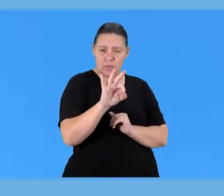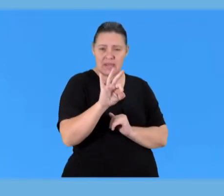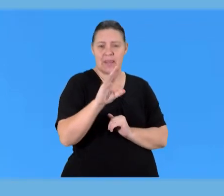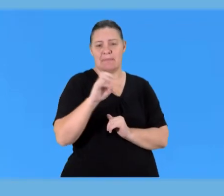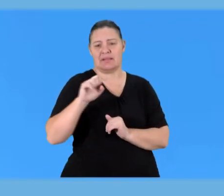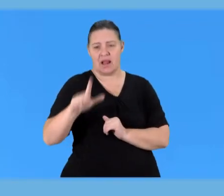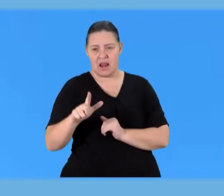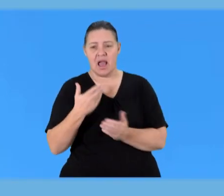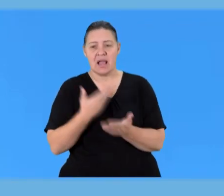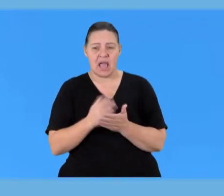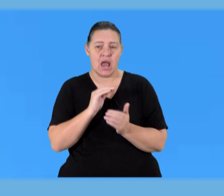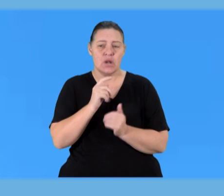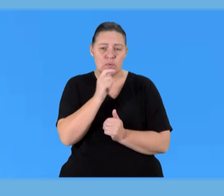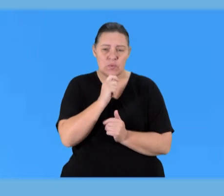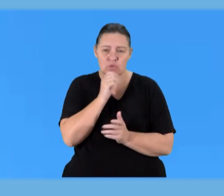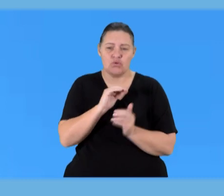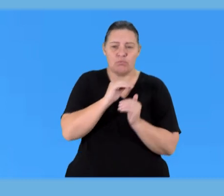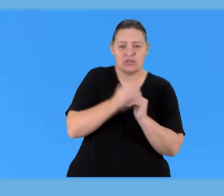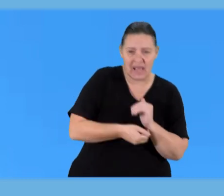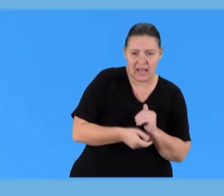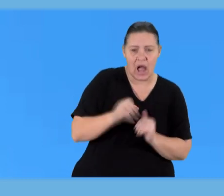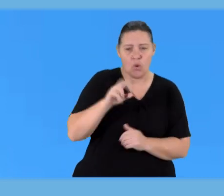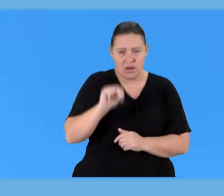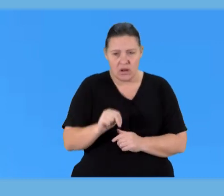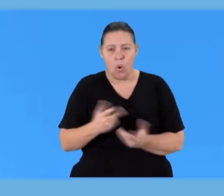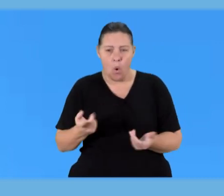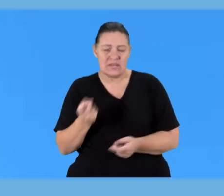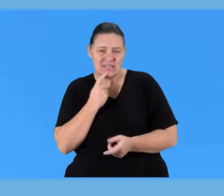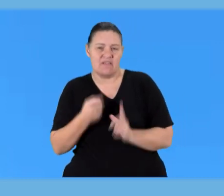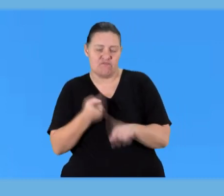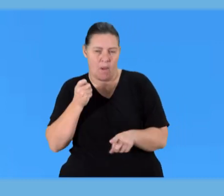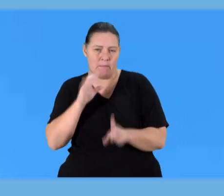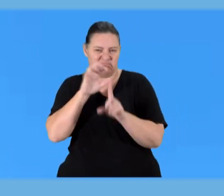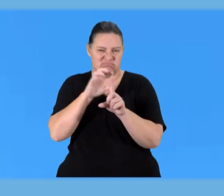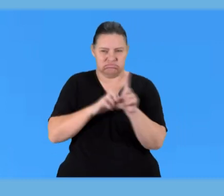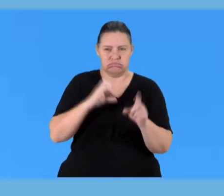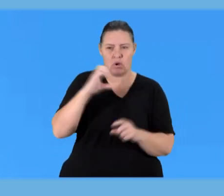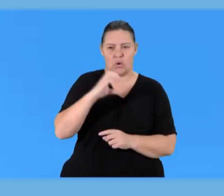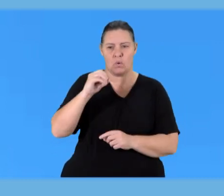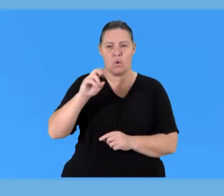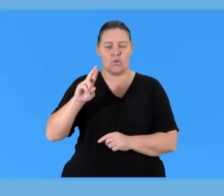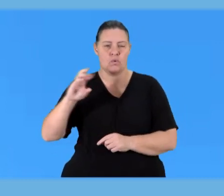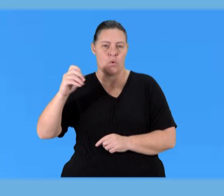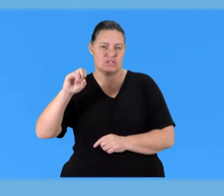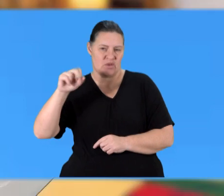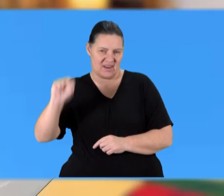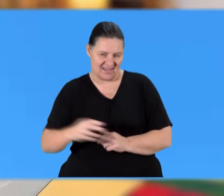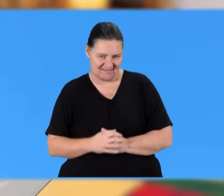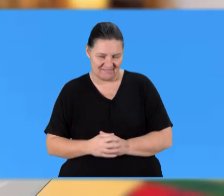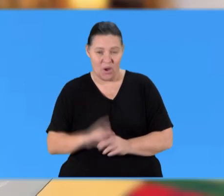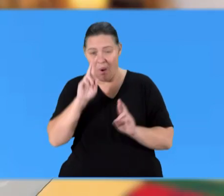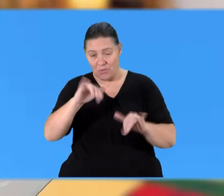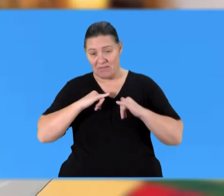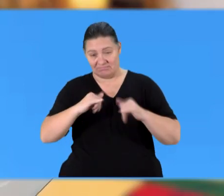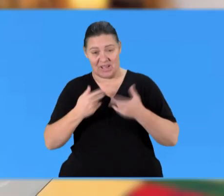materials that can be used to protect iron or steal from corrosion now learners thank you for joining me i